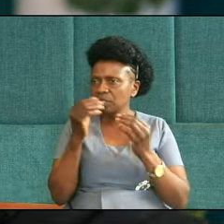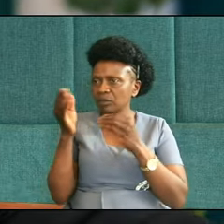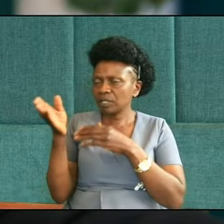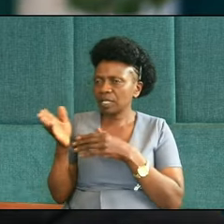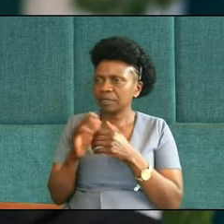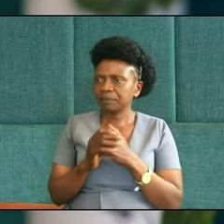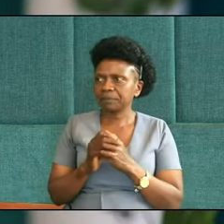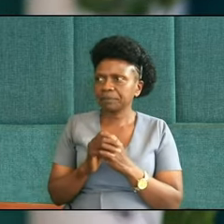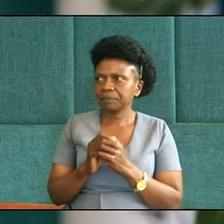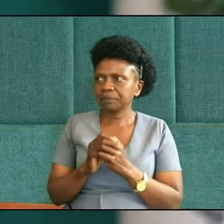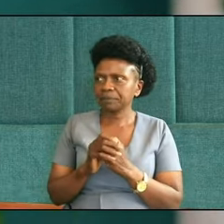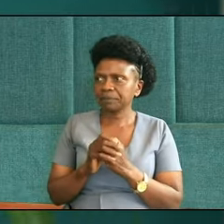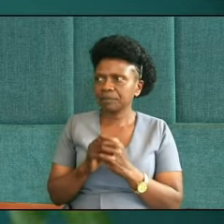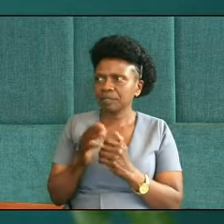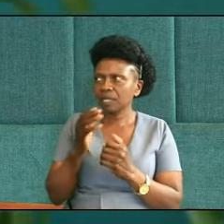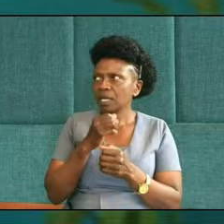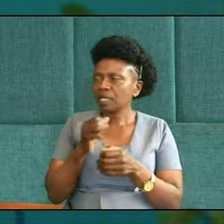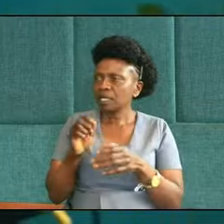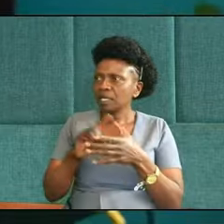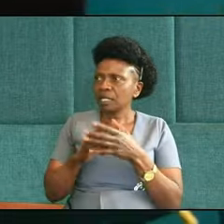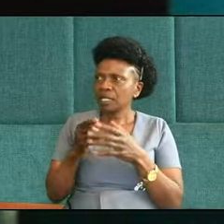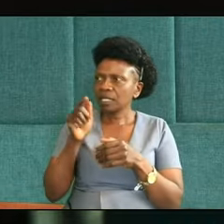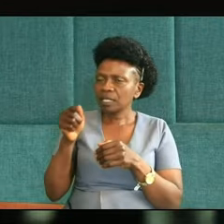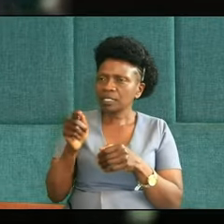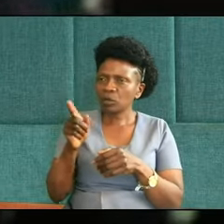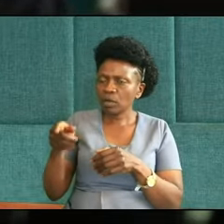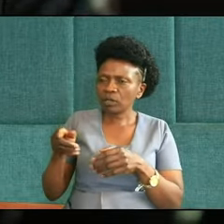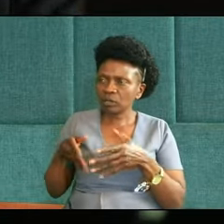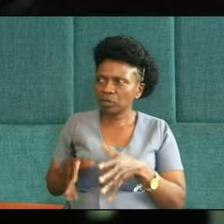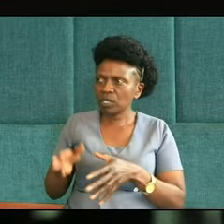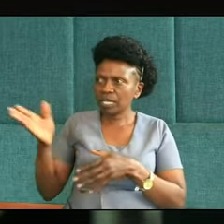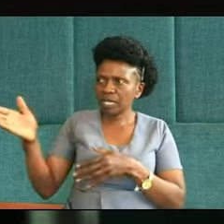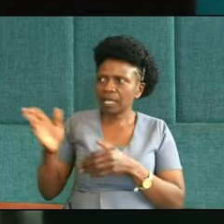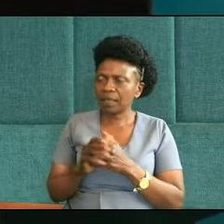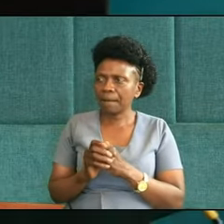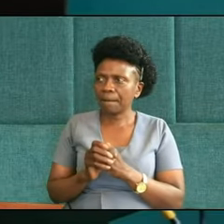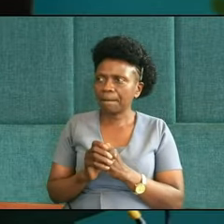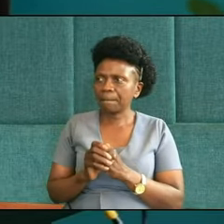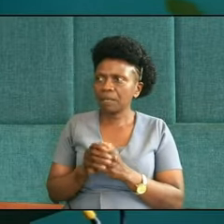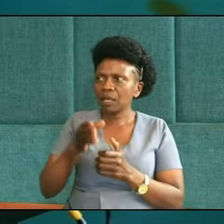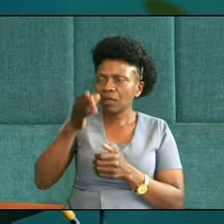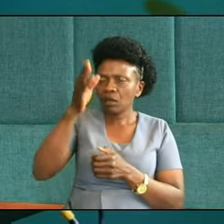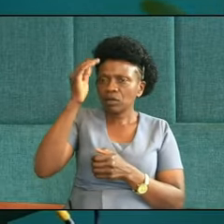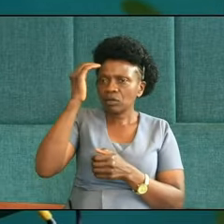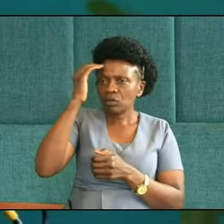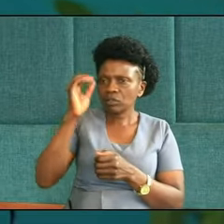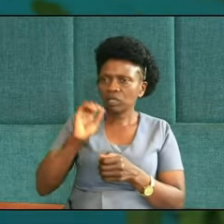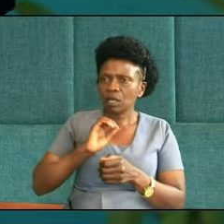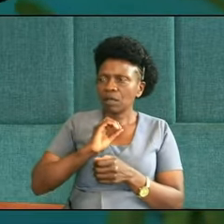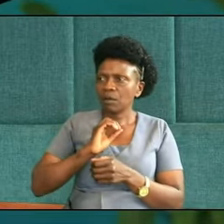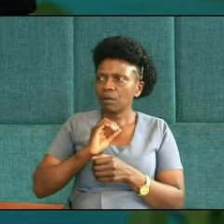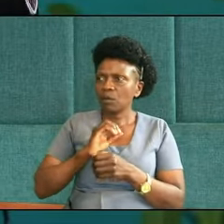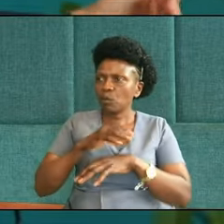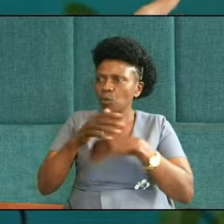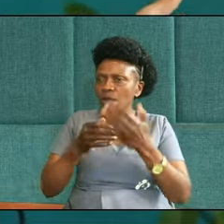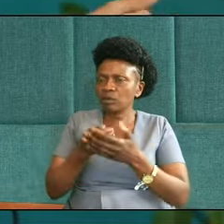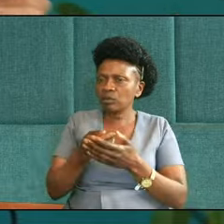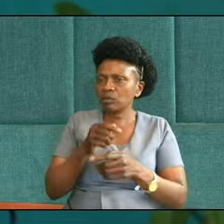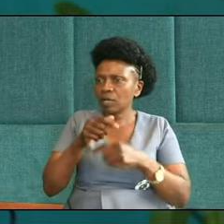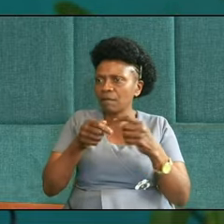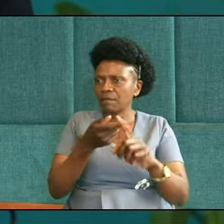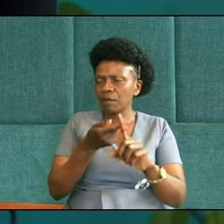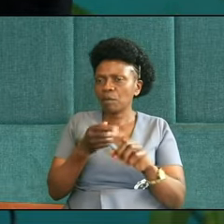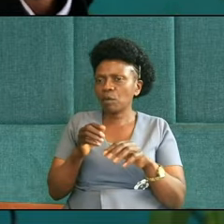Are you with me? And of course, that one was born there. What is the saying? God knows where we are coming